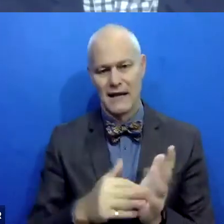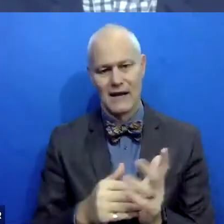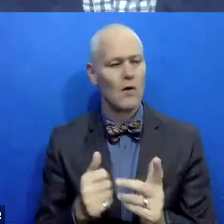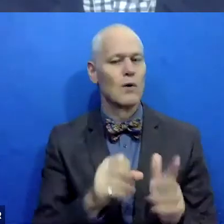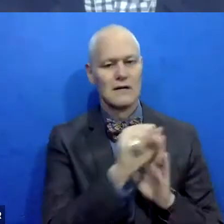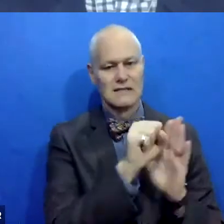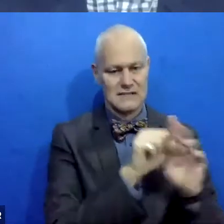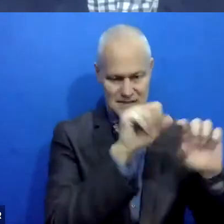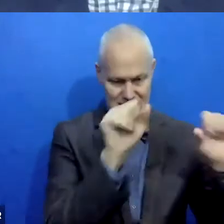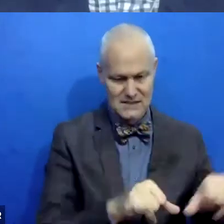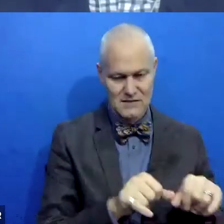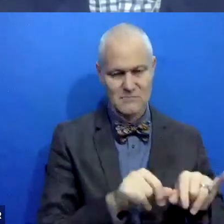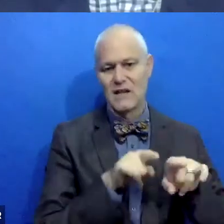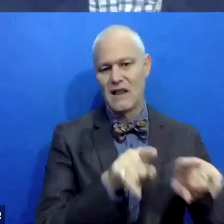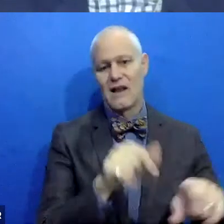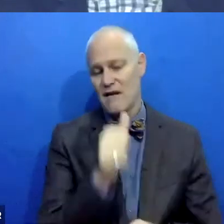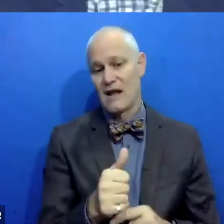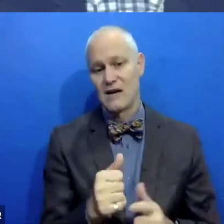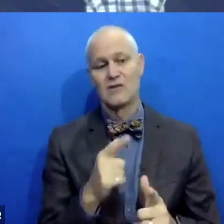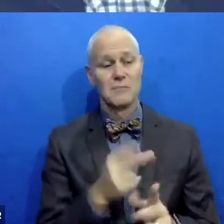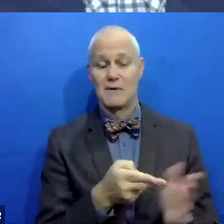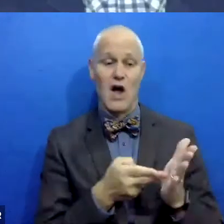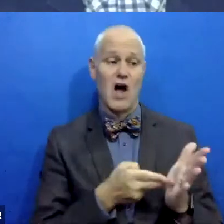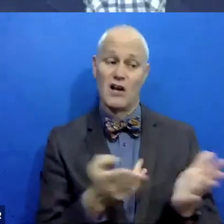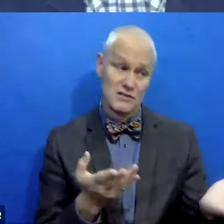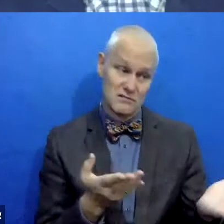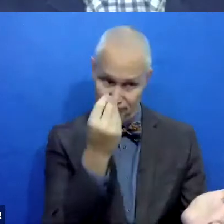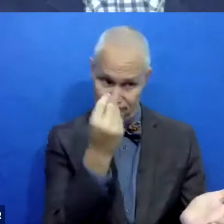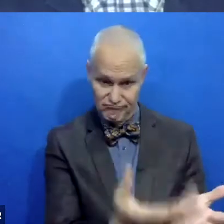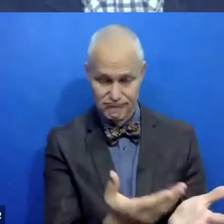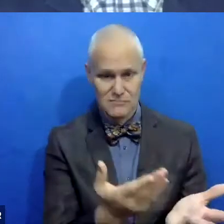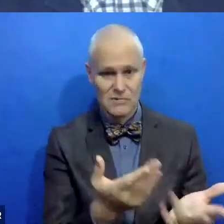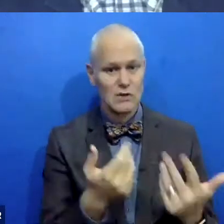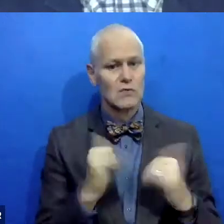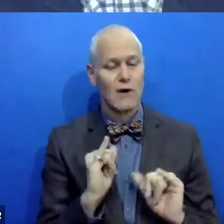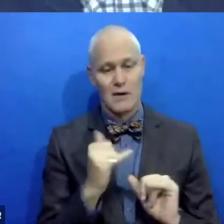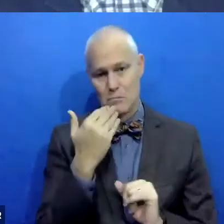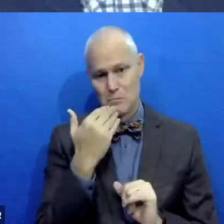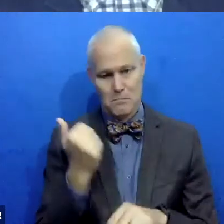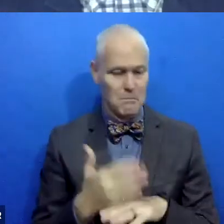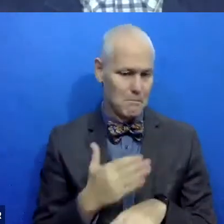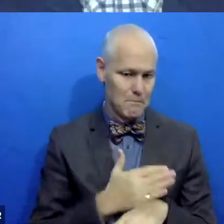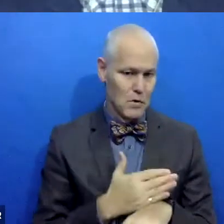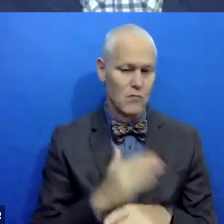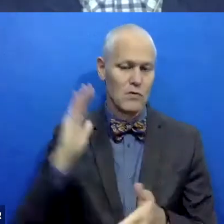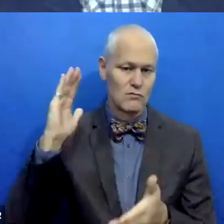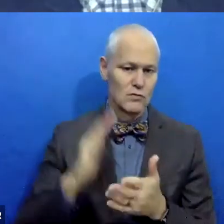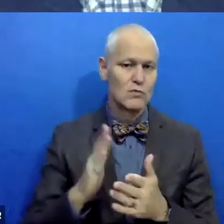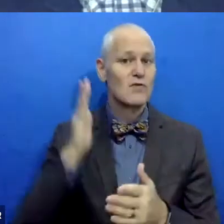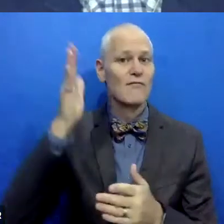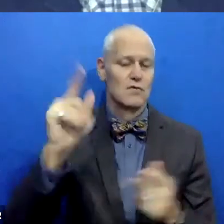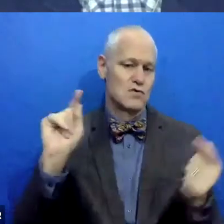so that's just something that I think we have to be really, really honest about, um, and that we are trying to do better and, and reduce, uh, future harm. Um,